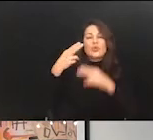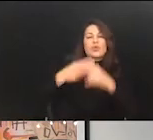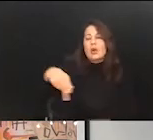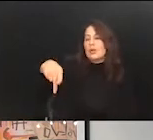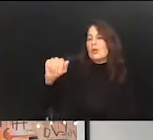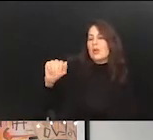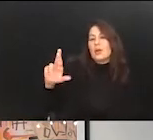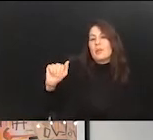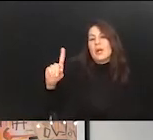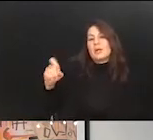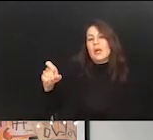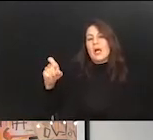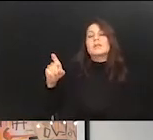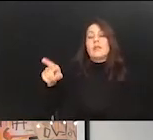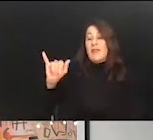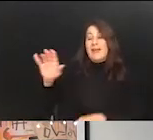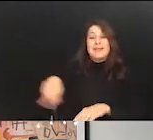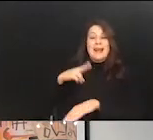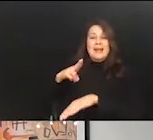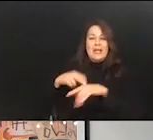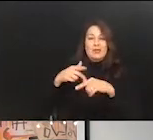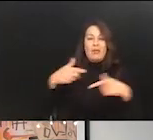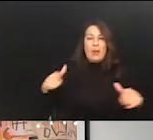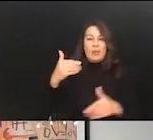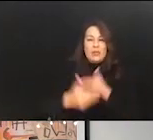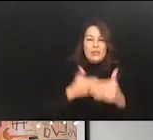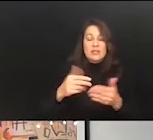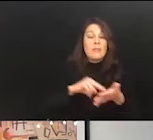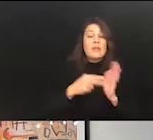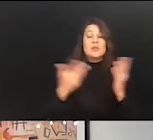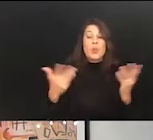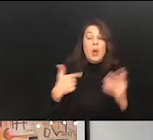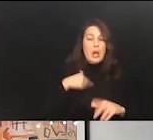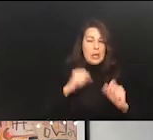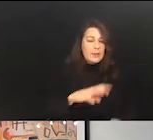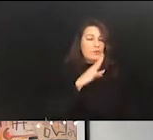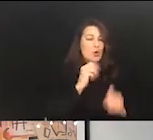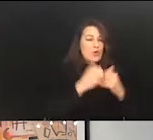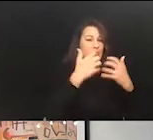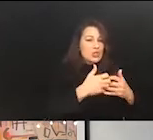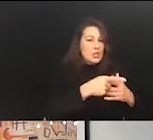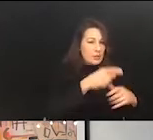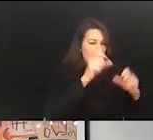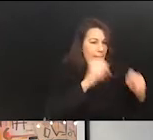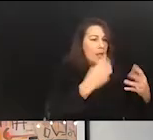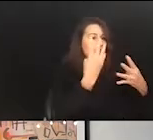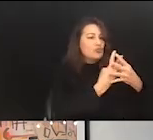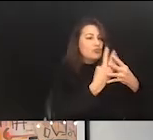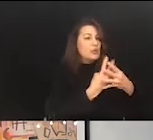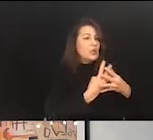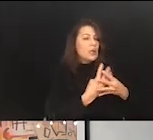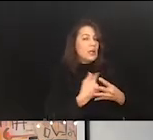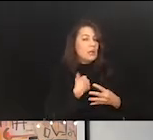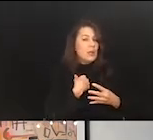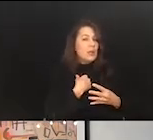natural language processing. So this would mean I could talk to a machine and it could actually screen me and the, the